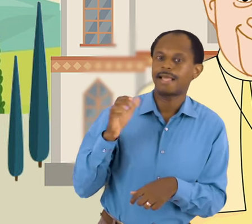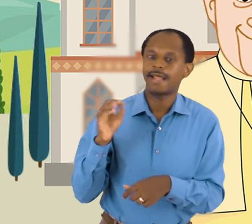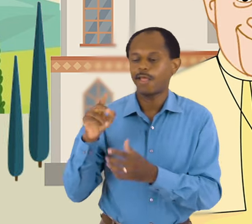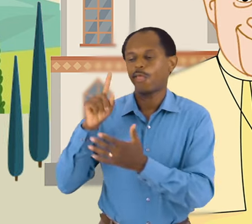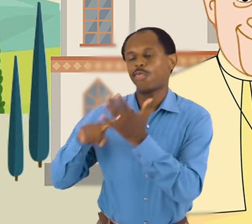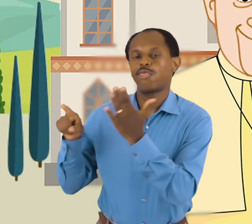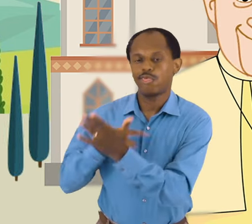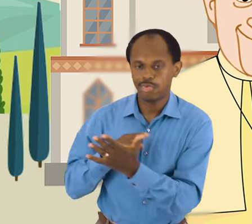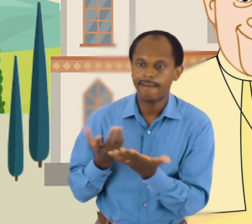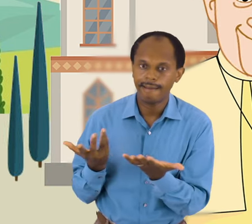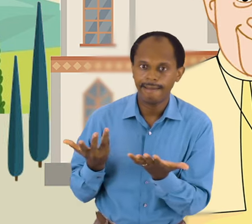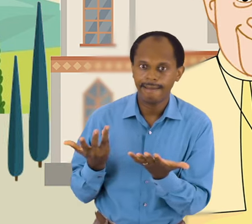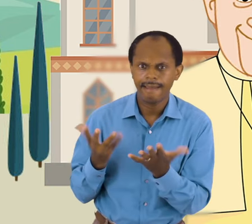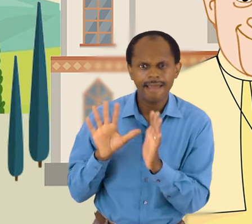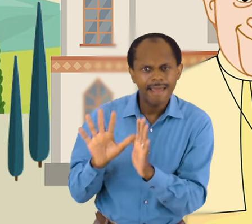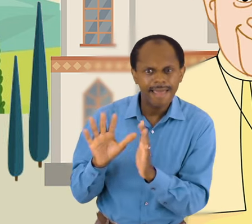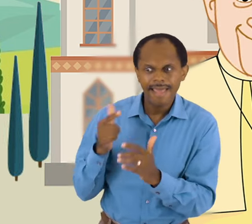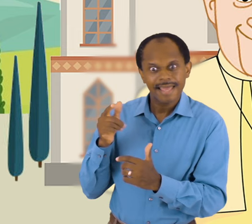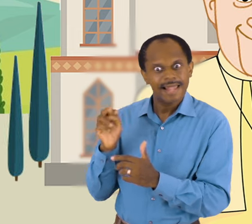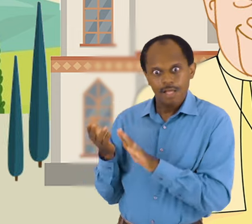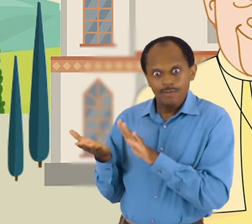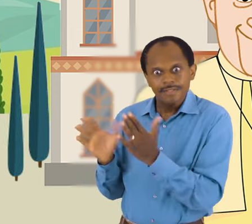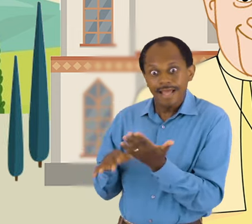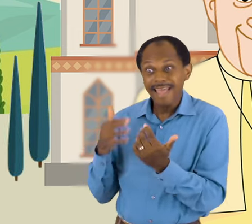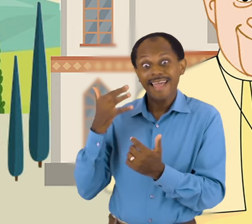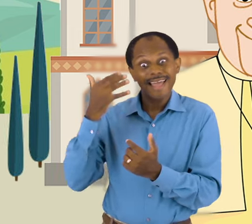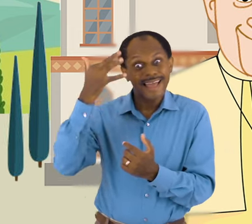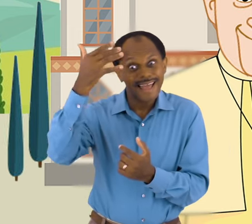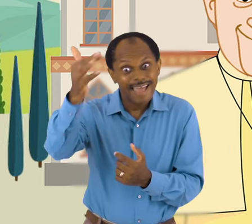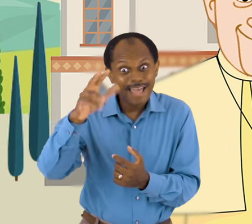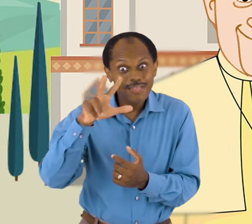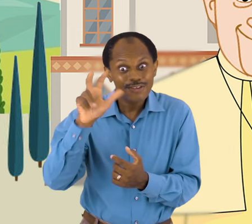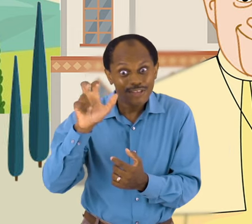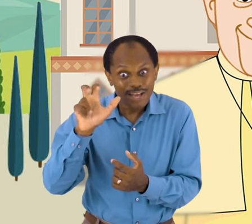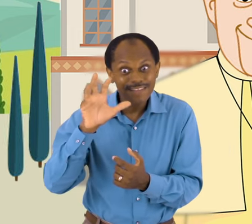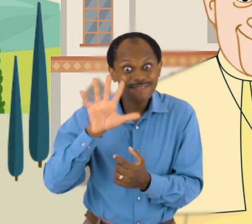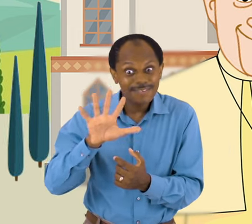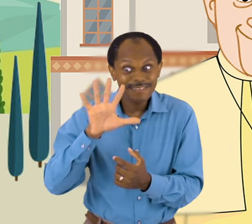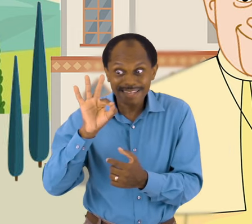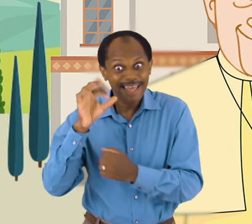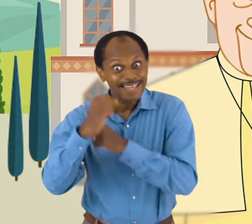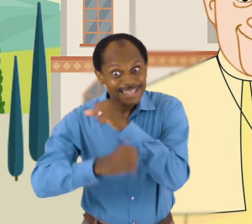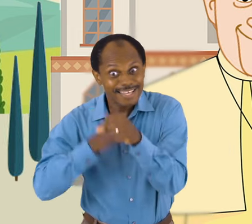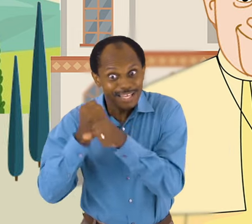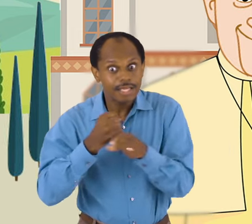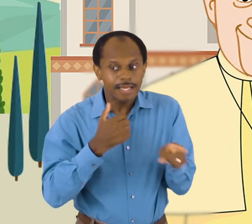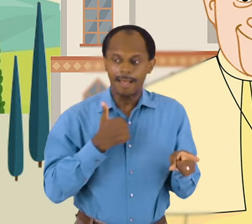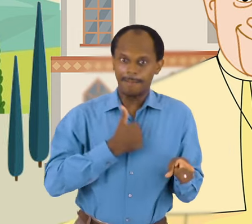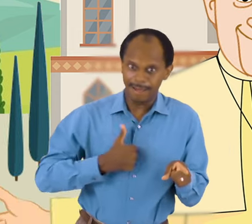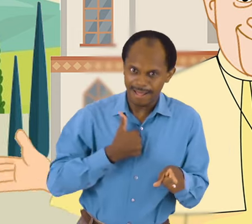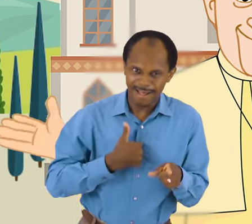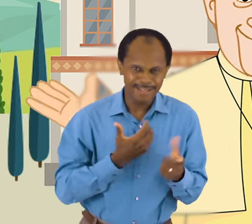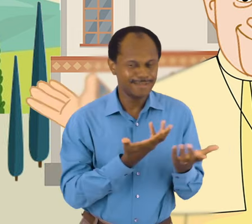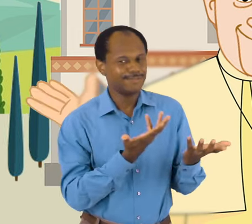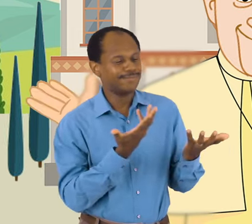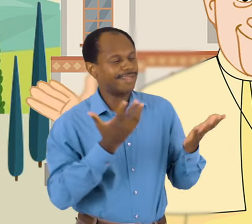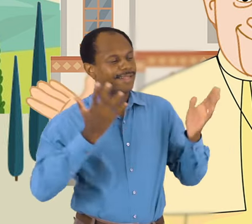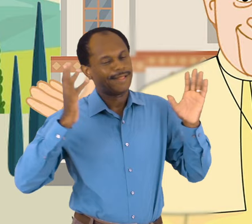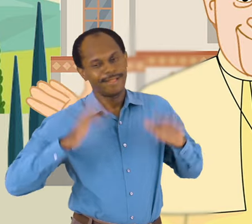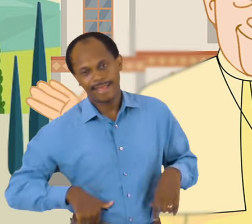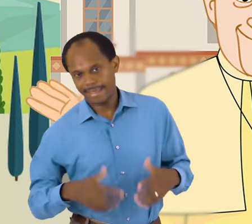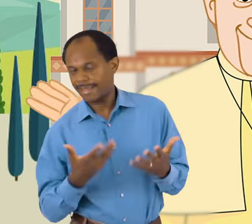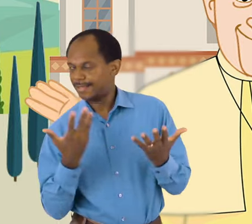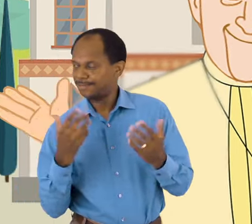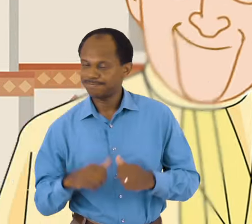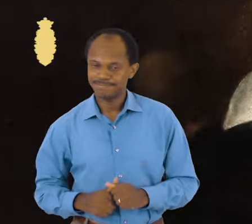359 years after Galileo's death. Better late than never,